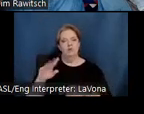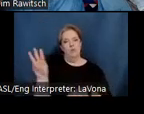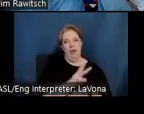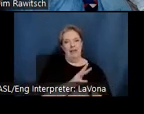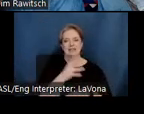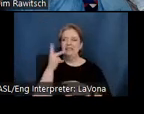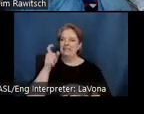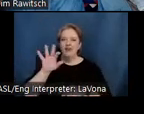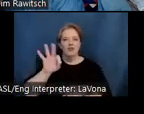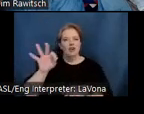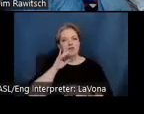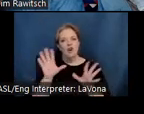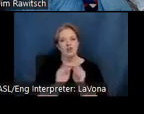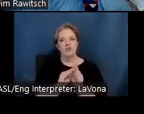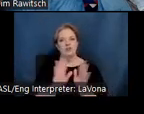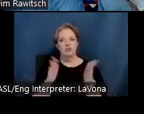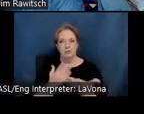suggested that he call Sam Maloof.